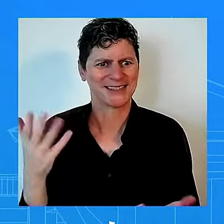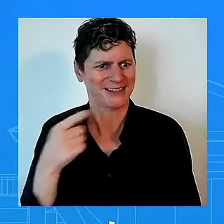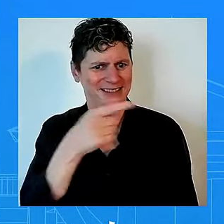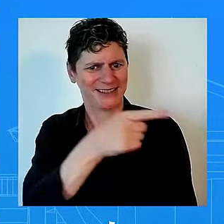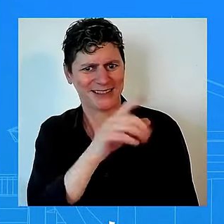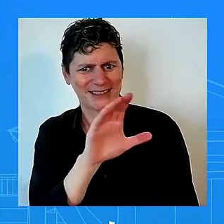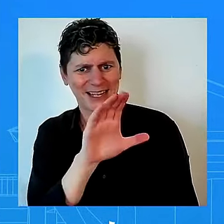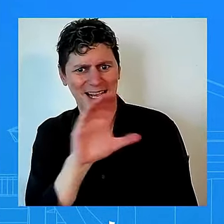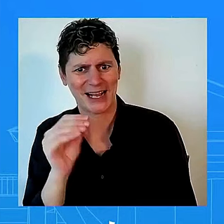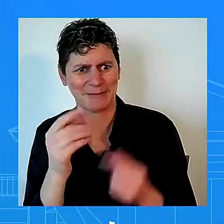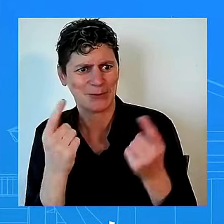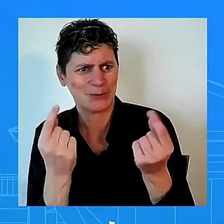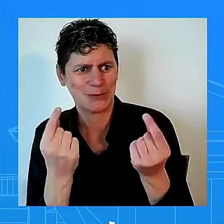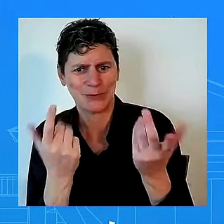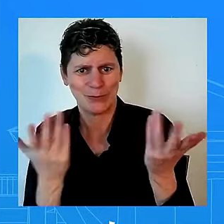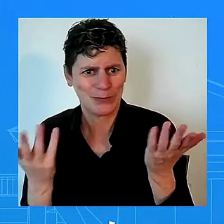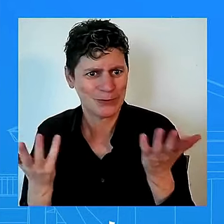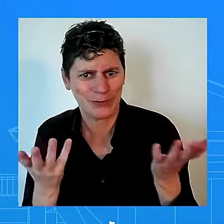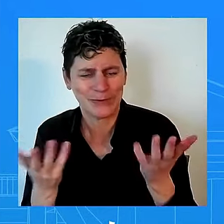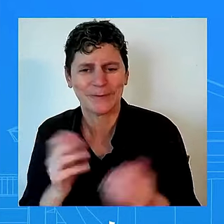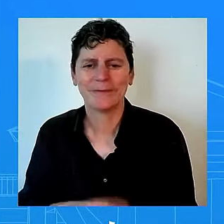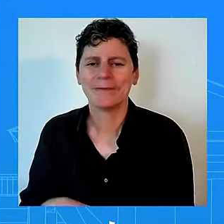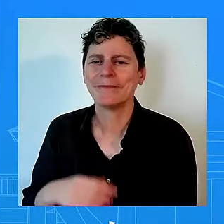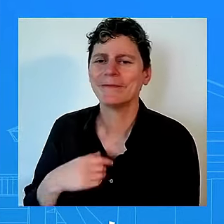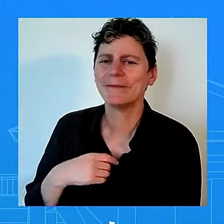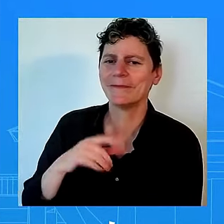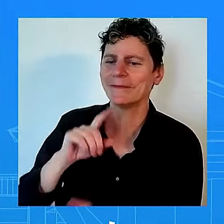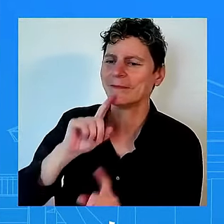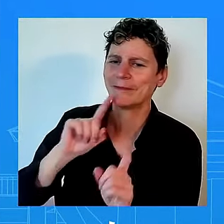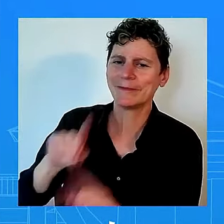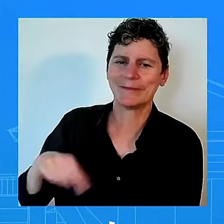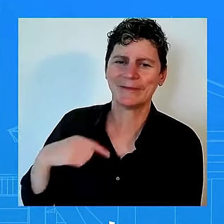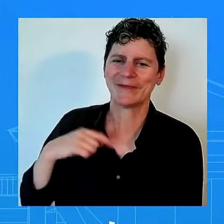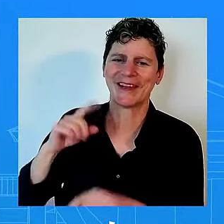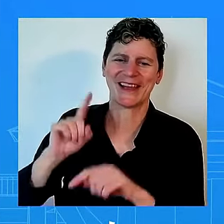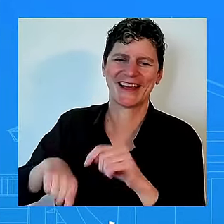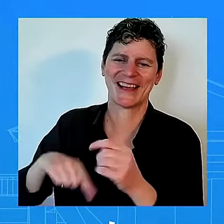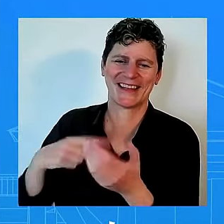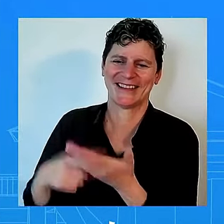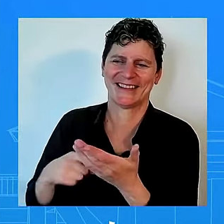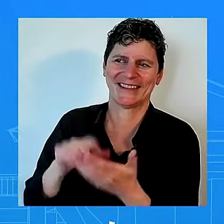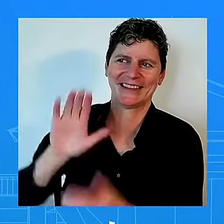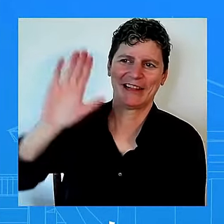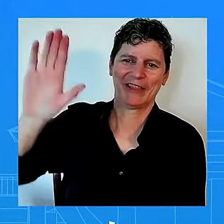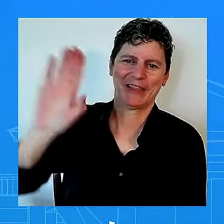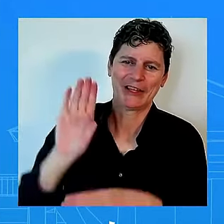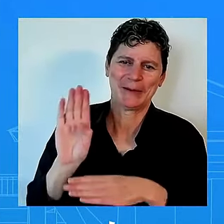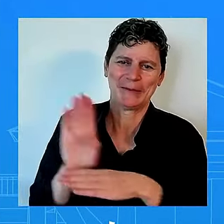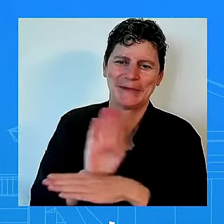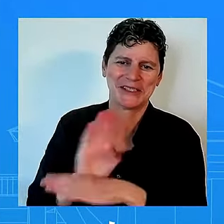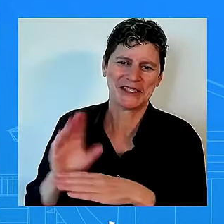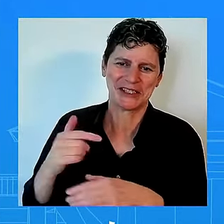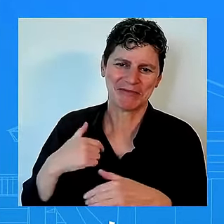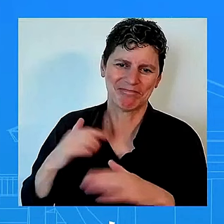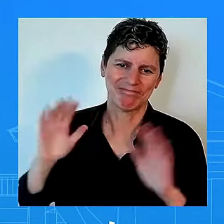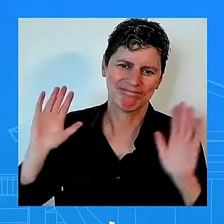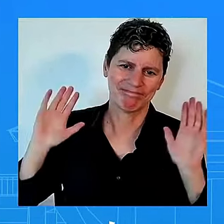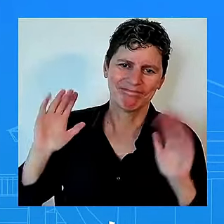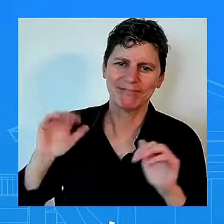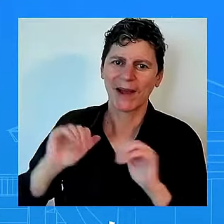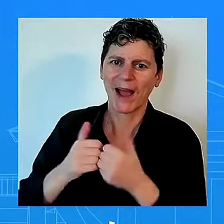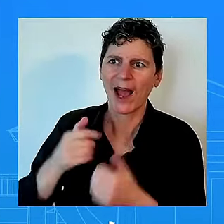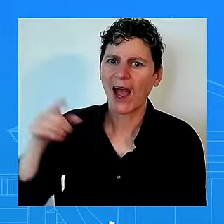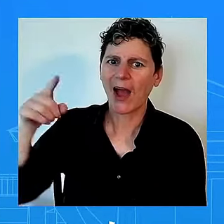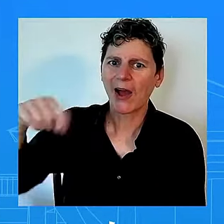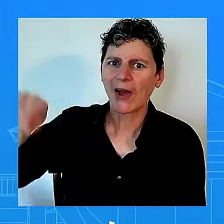we want them to come together in good faith as it relates to uh the safety concerns that americans should have rightly